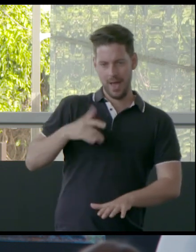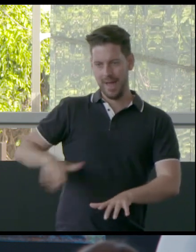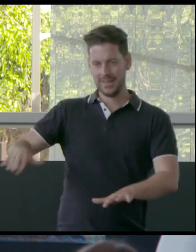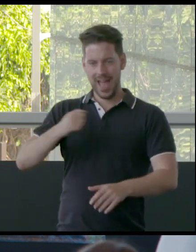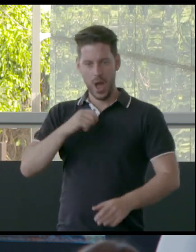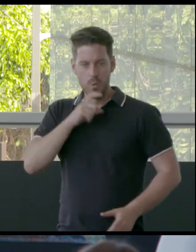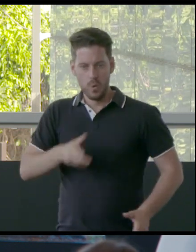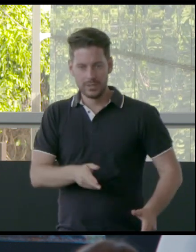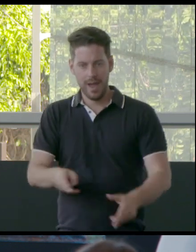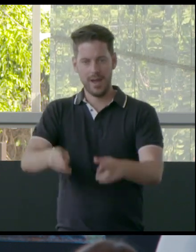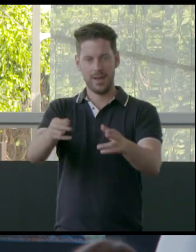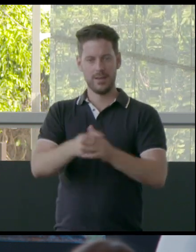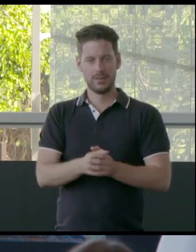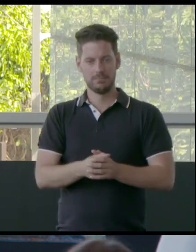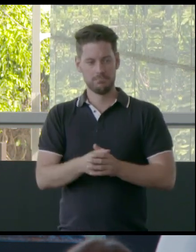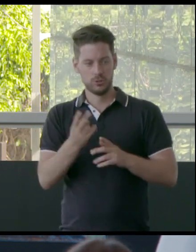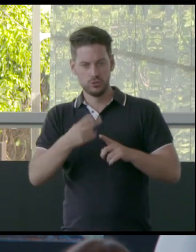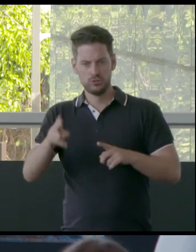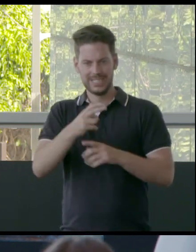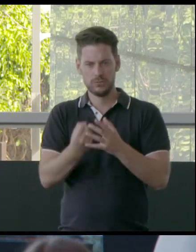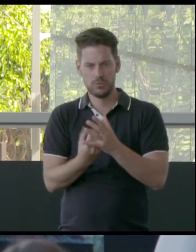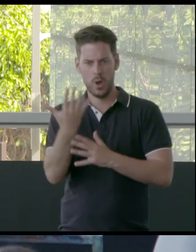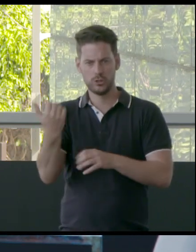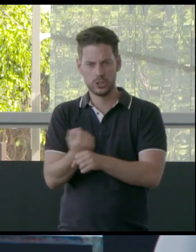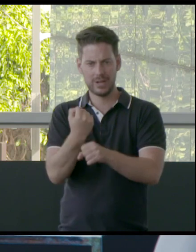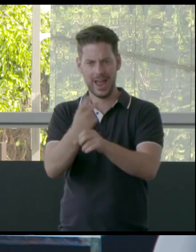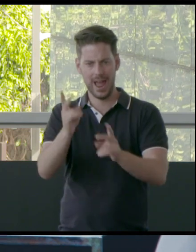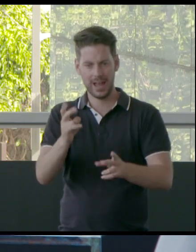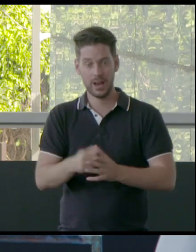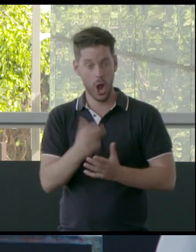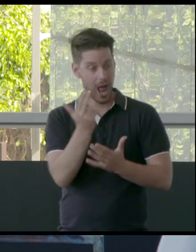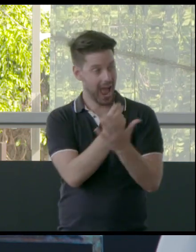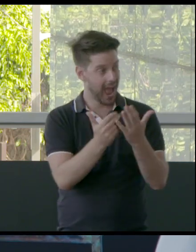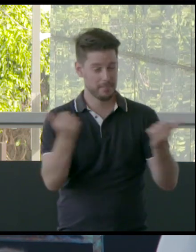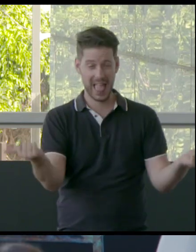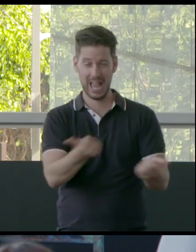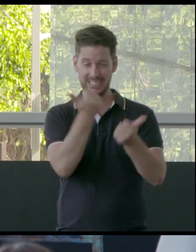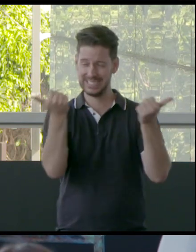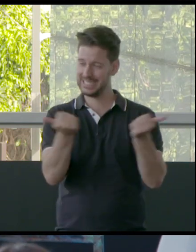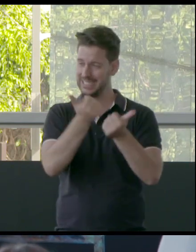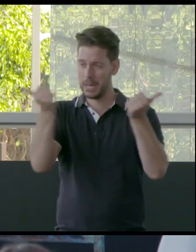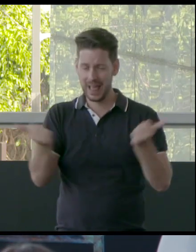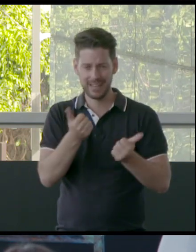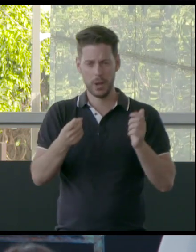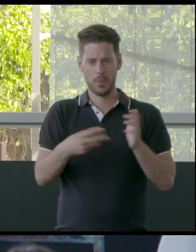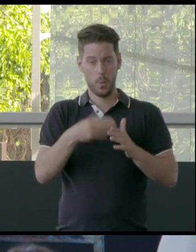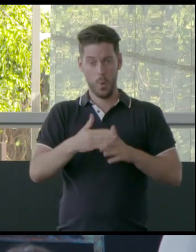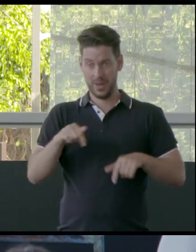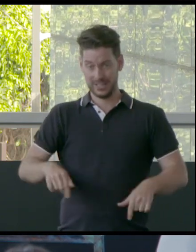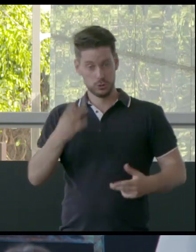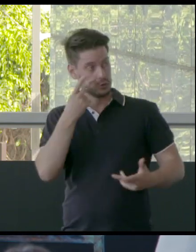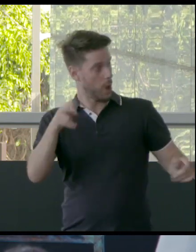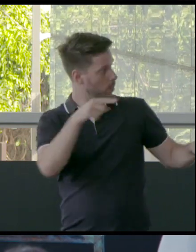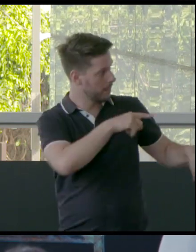our water bodies, to regenerate? You know, there's a lot of artists, there's a lot of important work, you know. There's quite a few of us in this show.